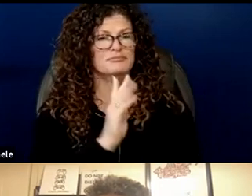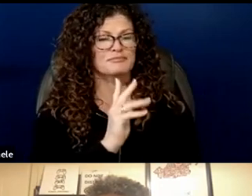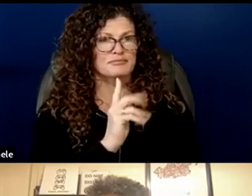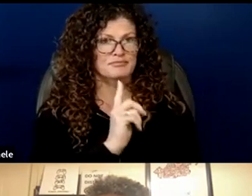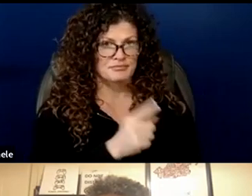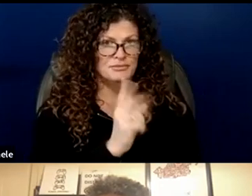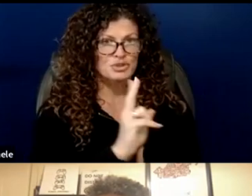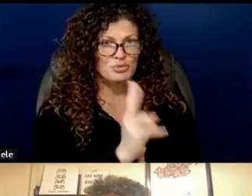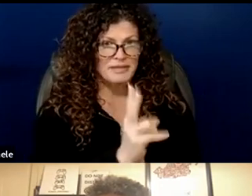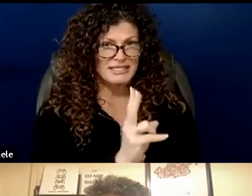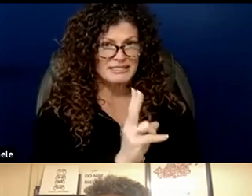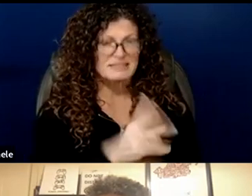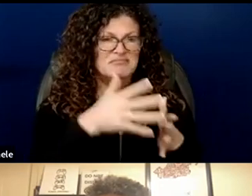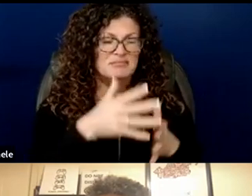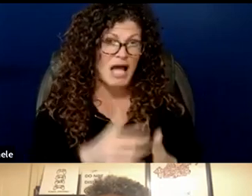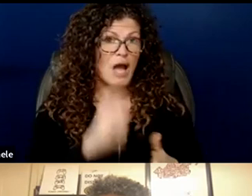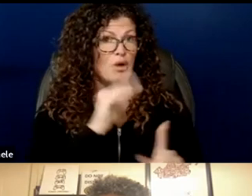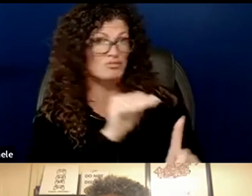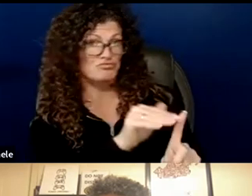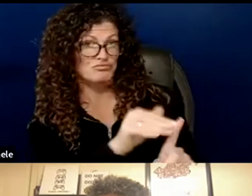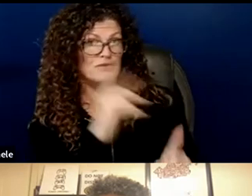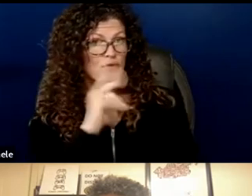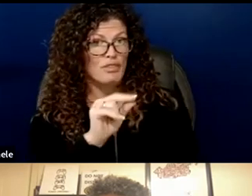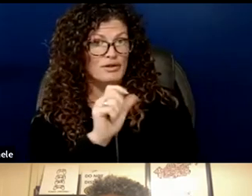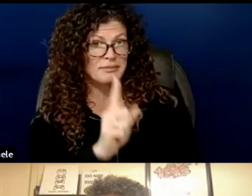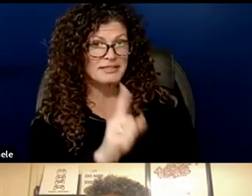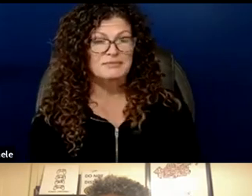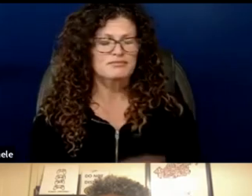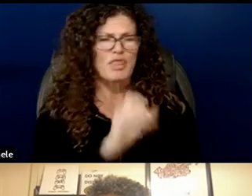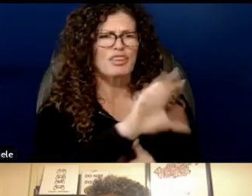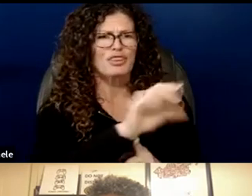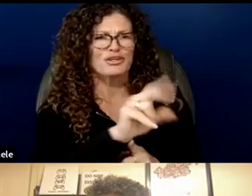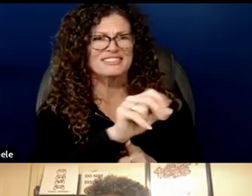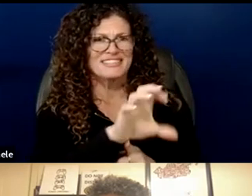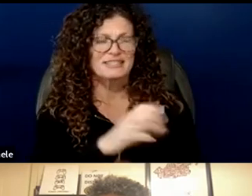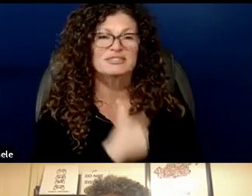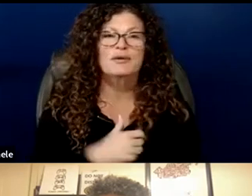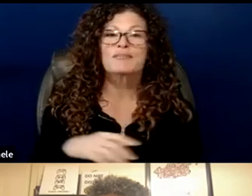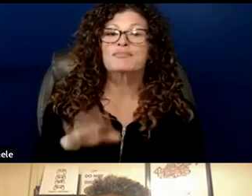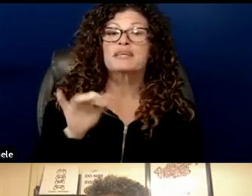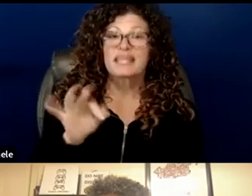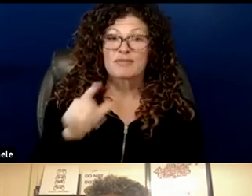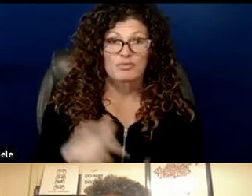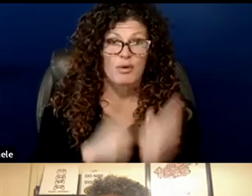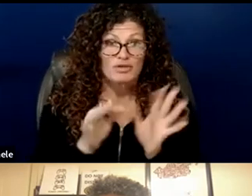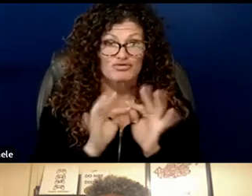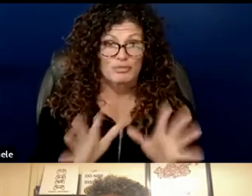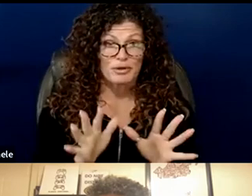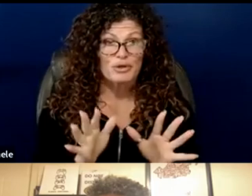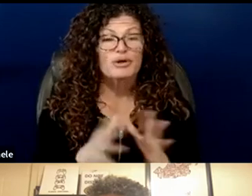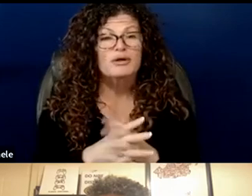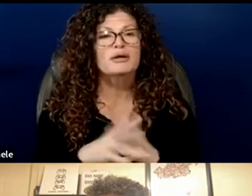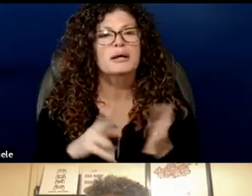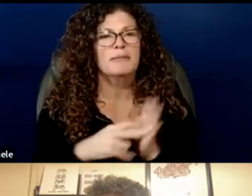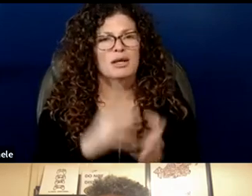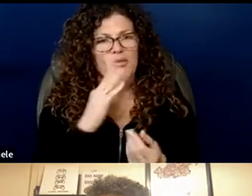have 30 seconds remaining those who enter excuse me those who require interpretation services will receive an